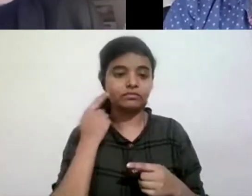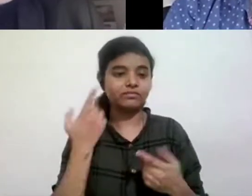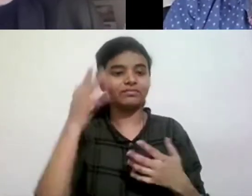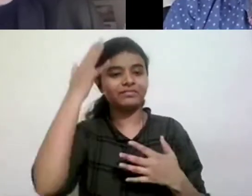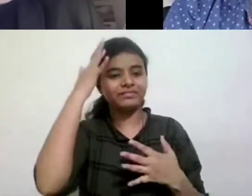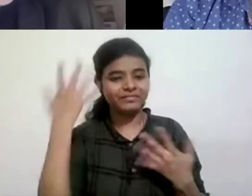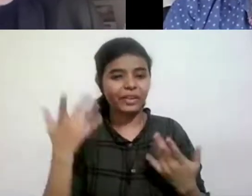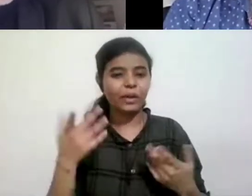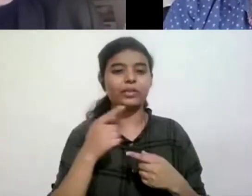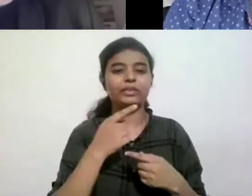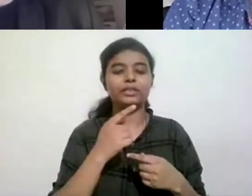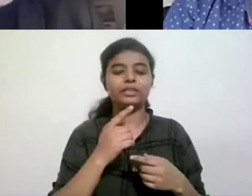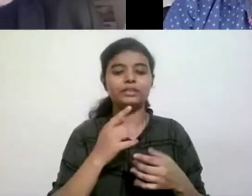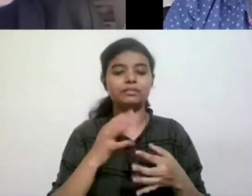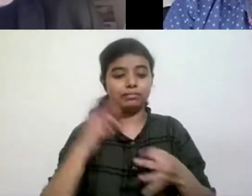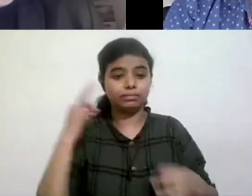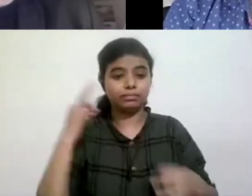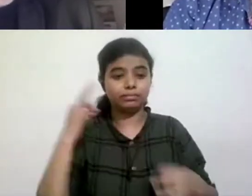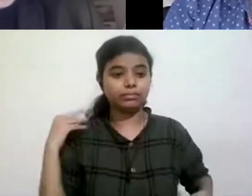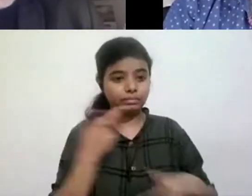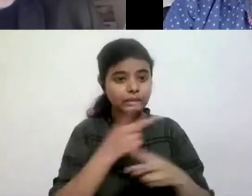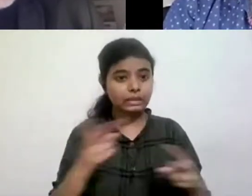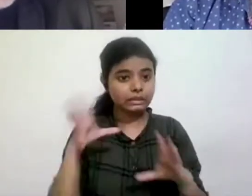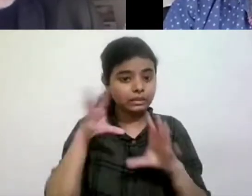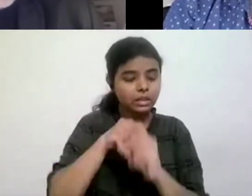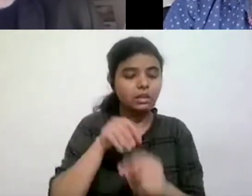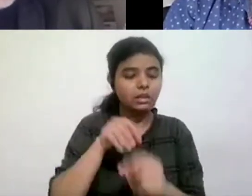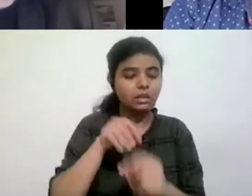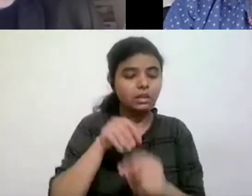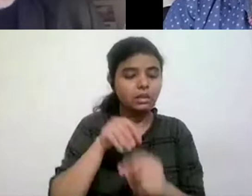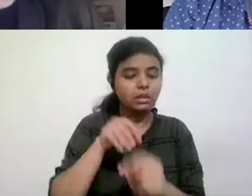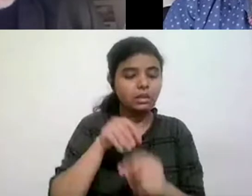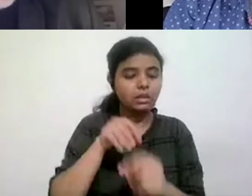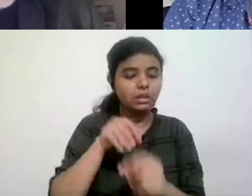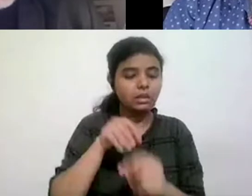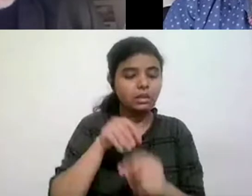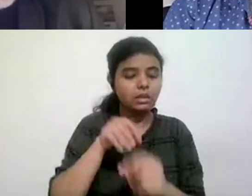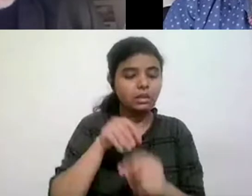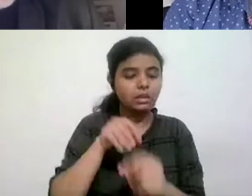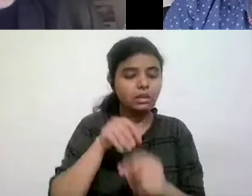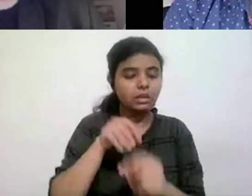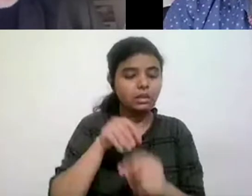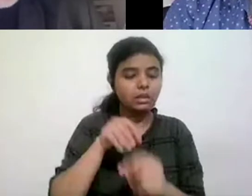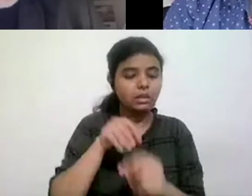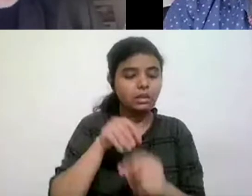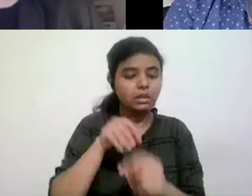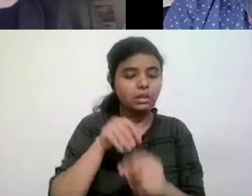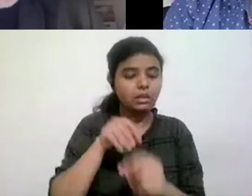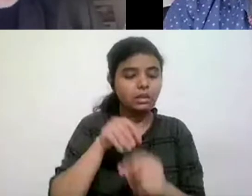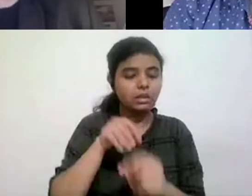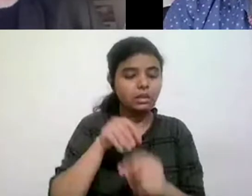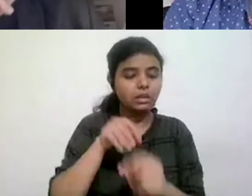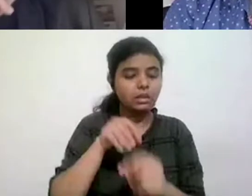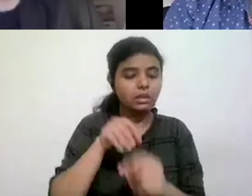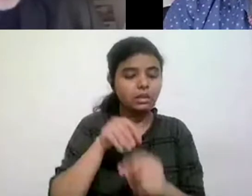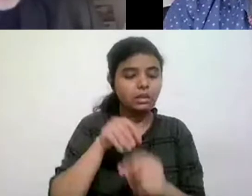other thing you were just saying is like, I think you were echoing the thing we wrote in the introduction to the